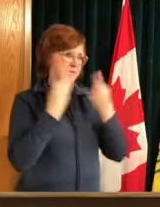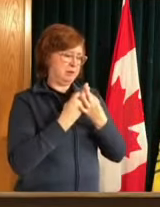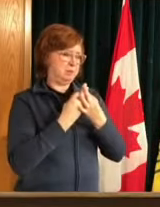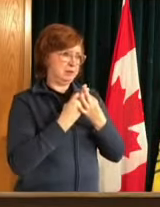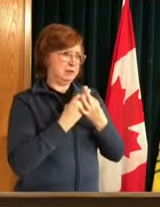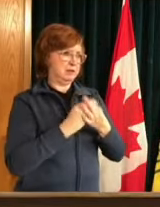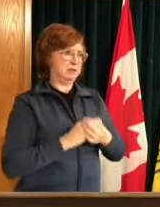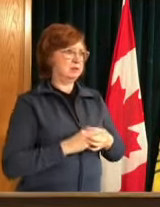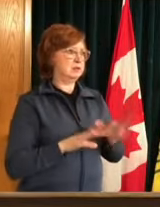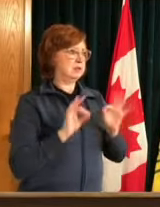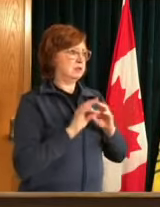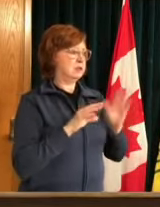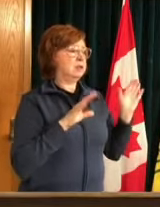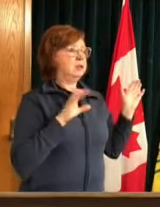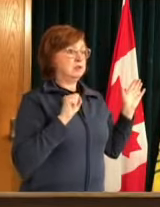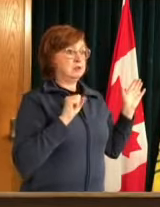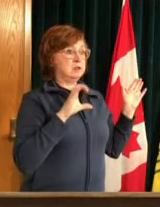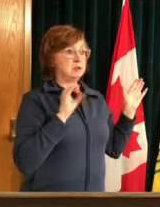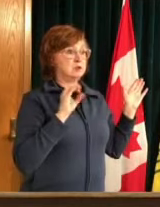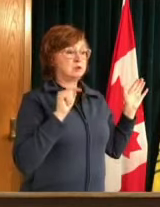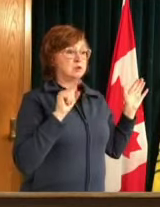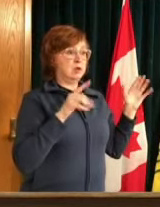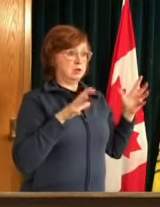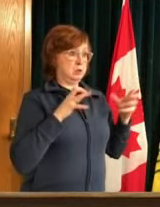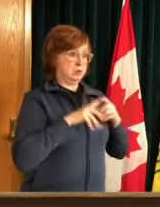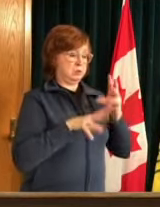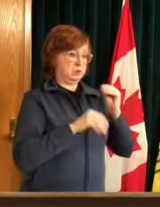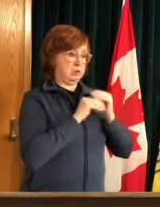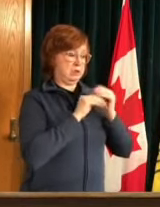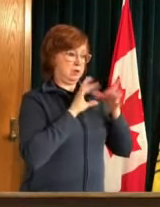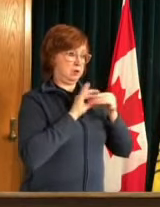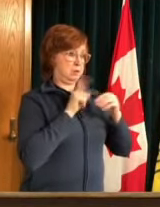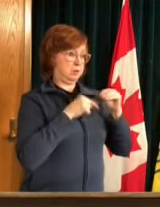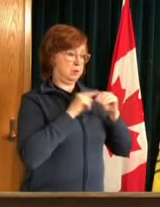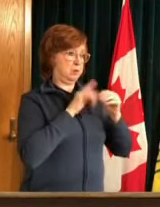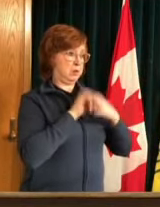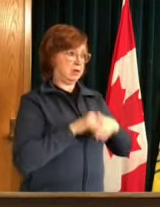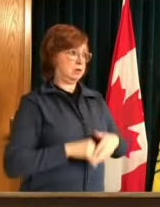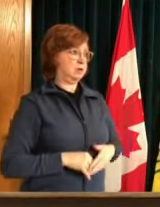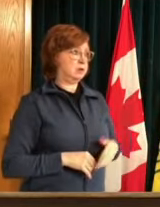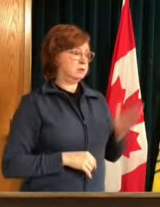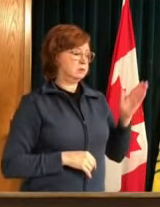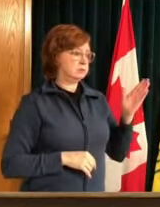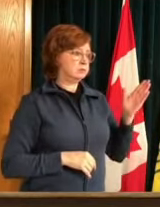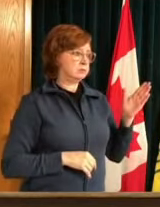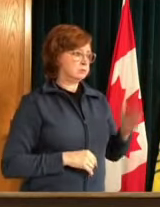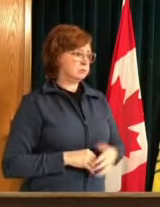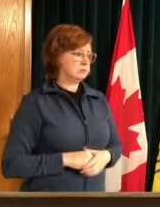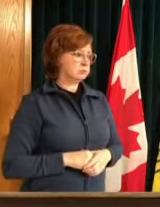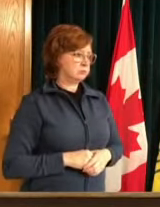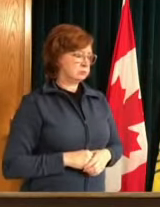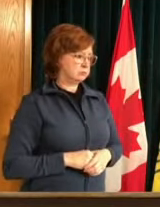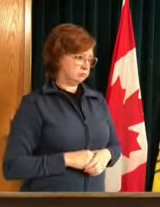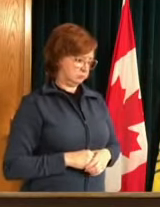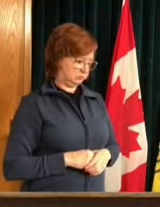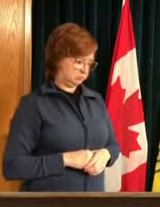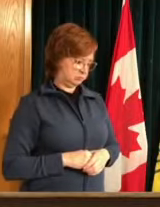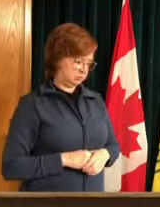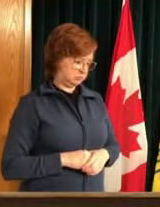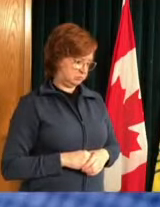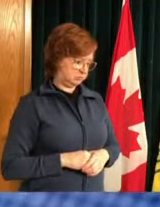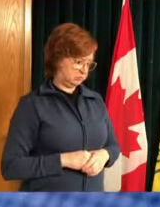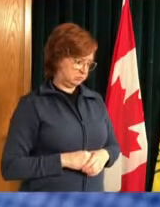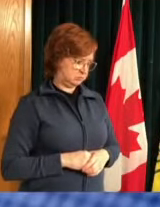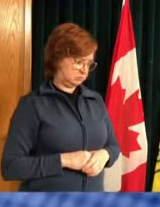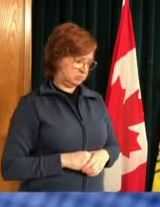comments on the comments on the uh the provincial uh capacity or or or not on that you touched on it